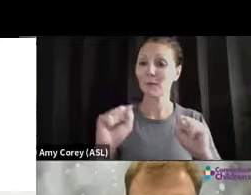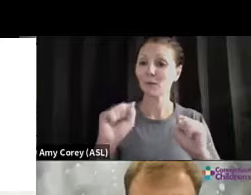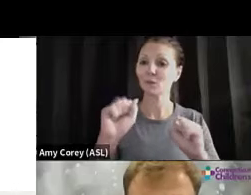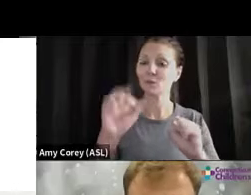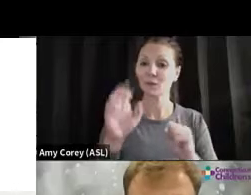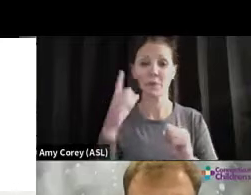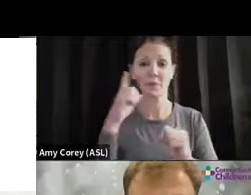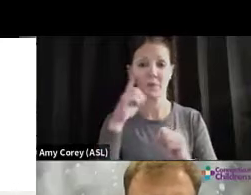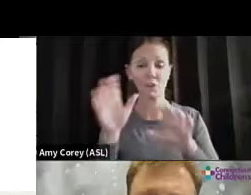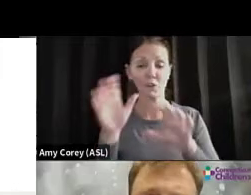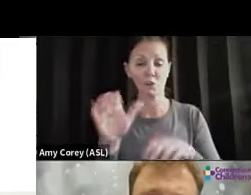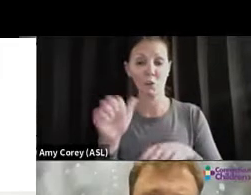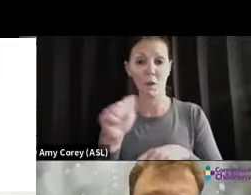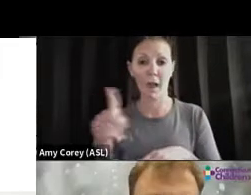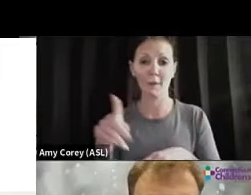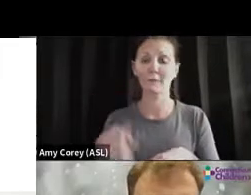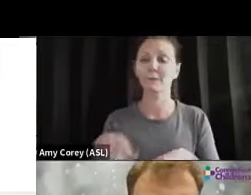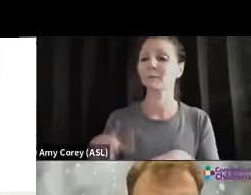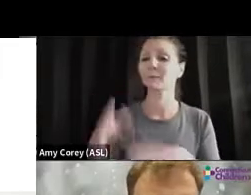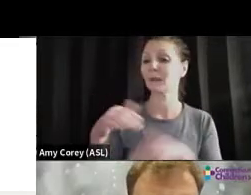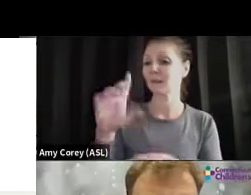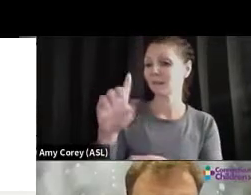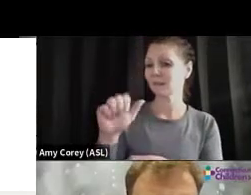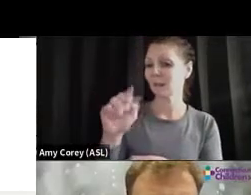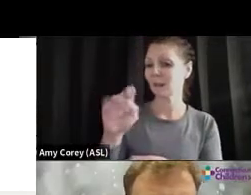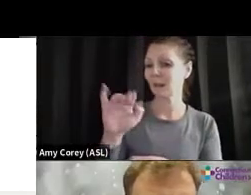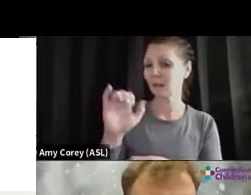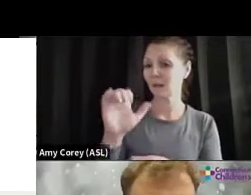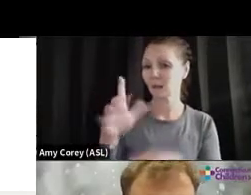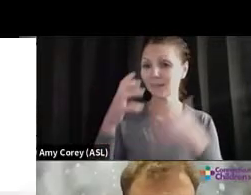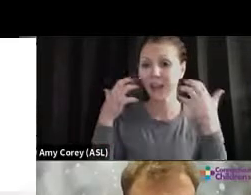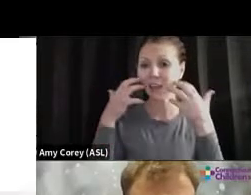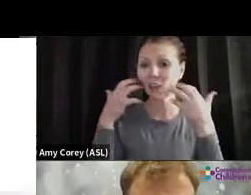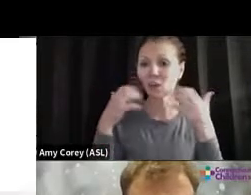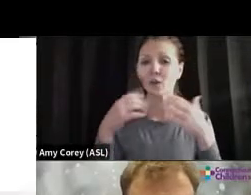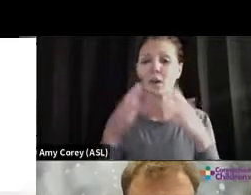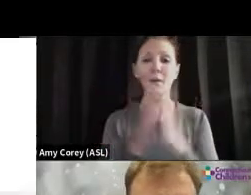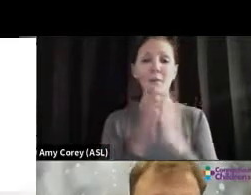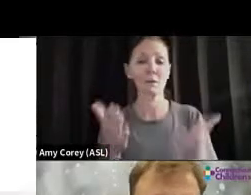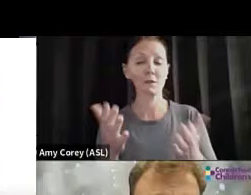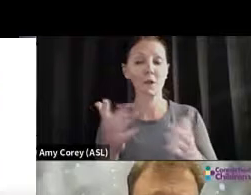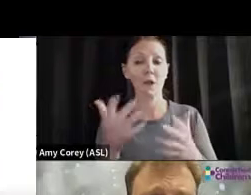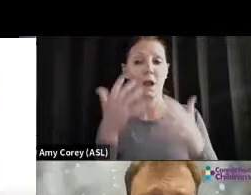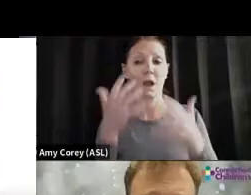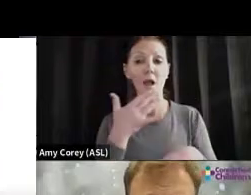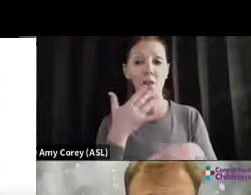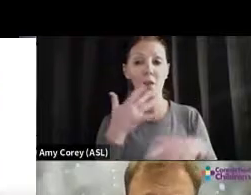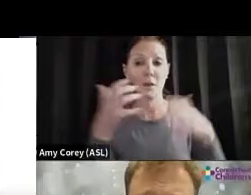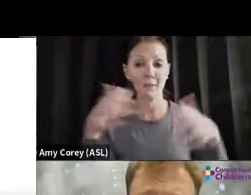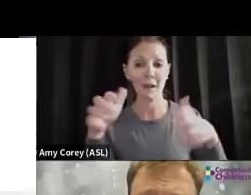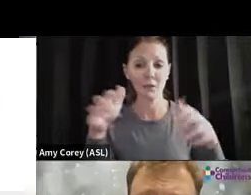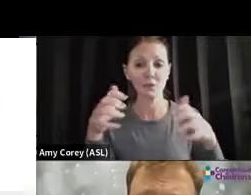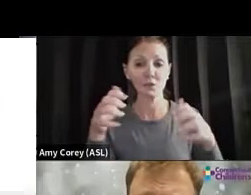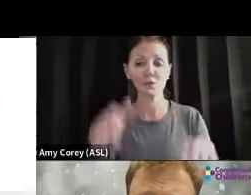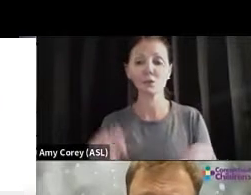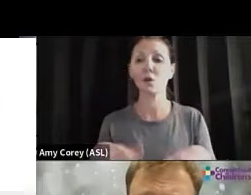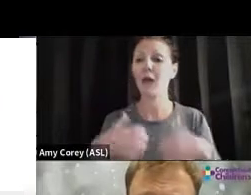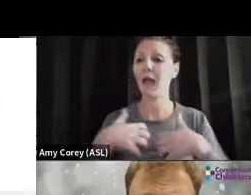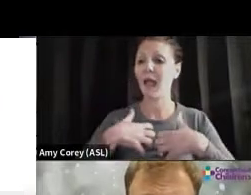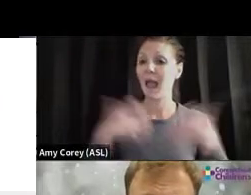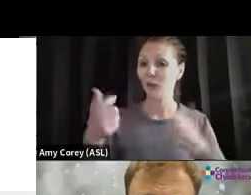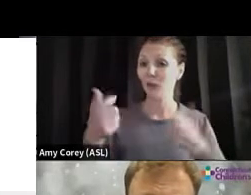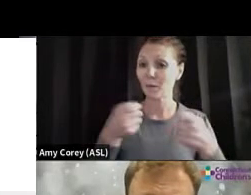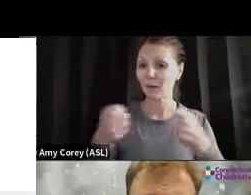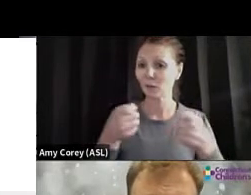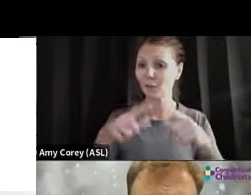app, shows like Daniel Tiger, books like the Color Monster, tools like the Zones of Regulation, or even anger management cards are all